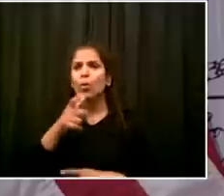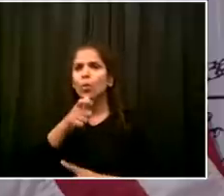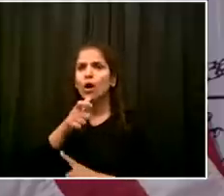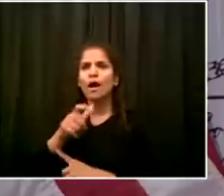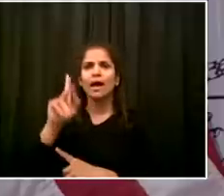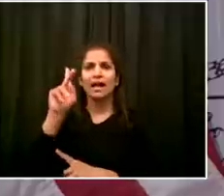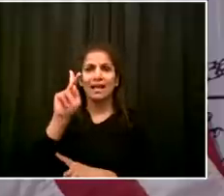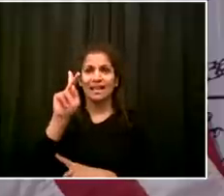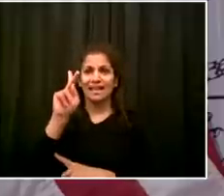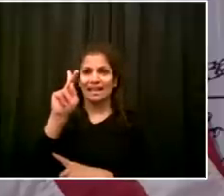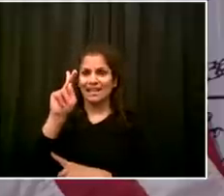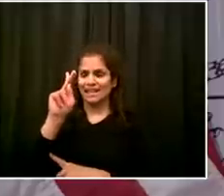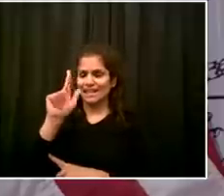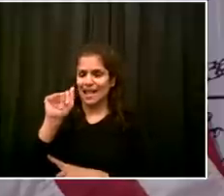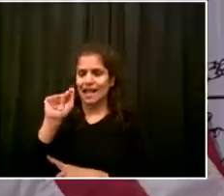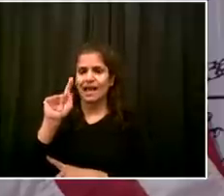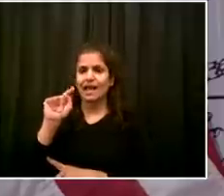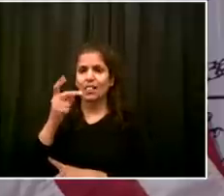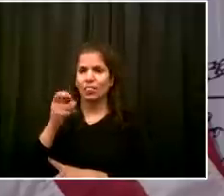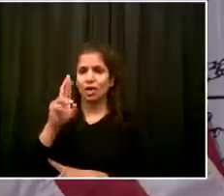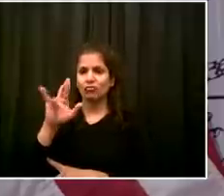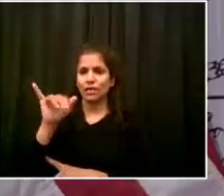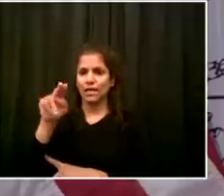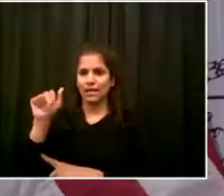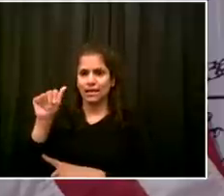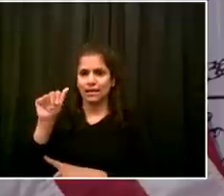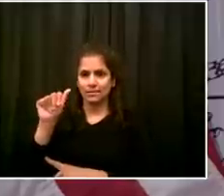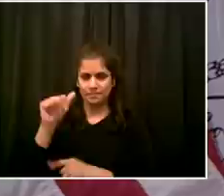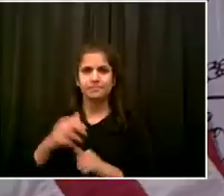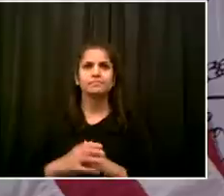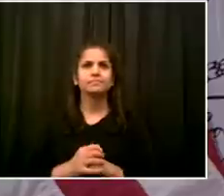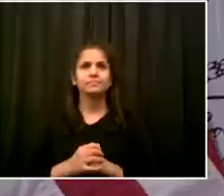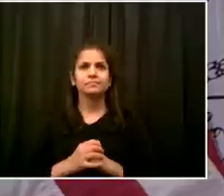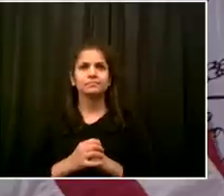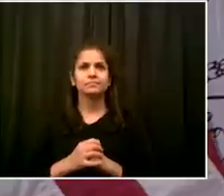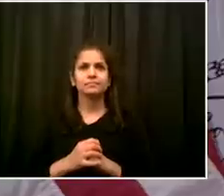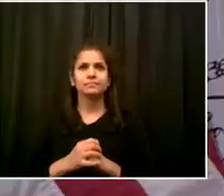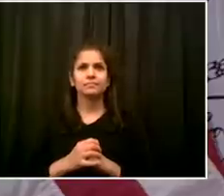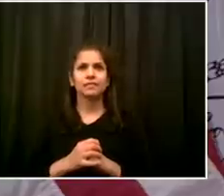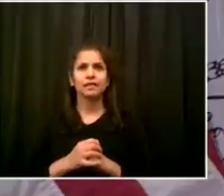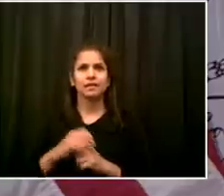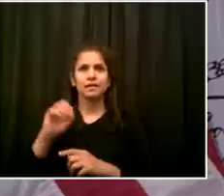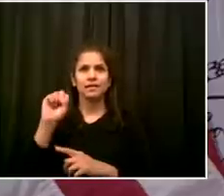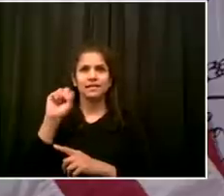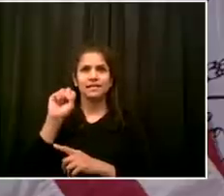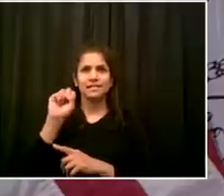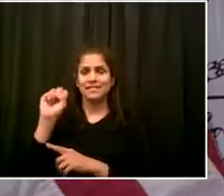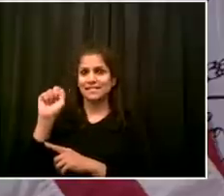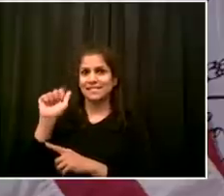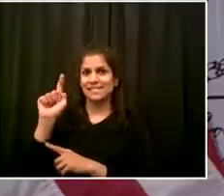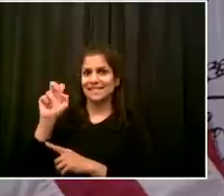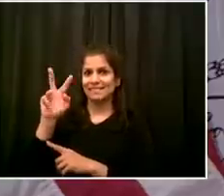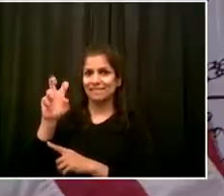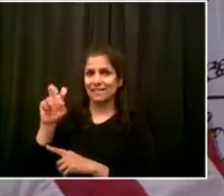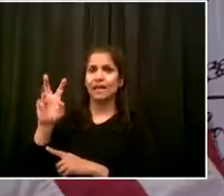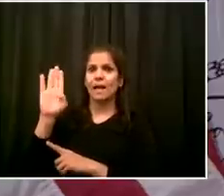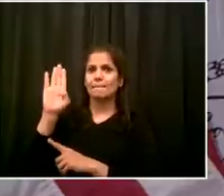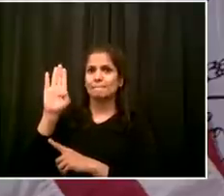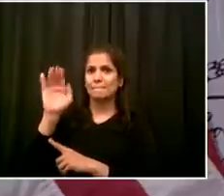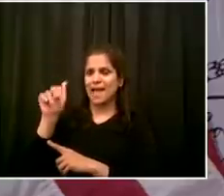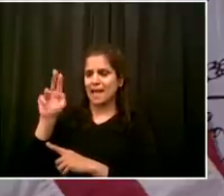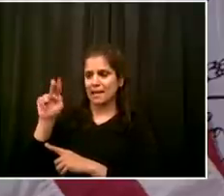Social Services Chair Steve Banks, NYPD Chief of Patrol Fausto Pichardo, and Senior Advisor Jay Varma.